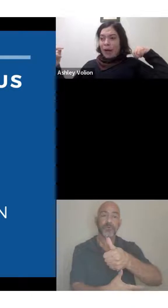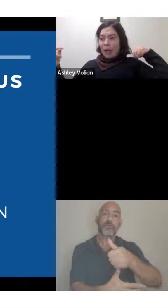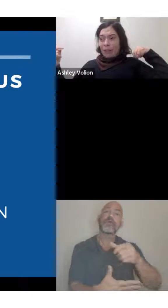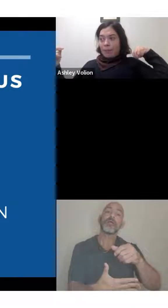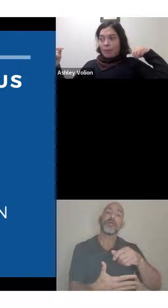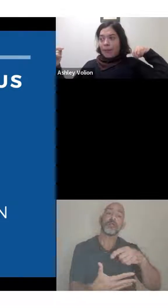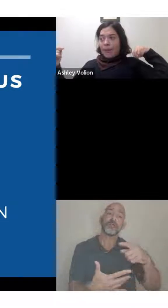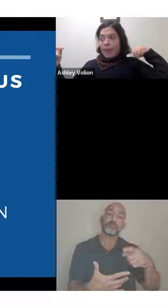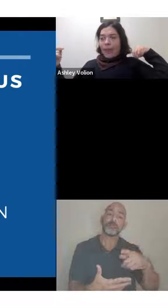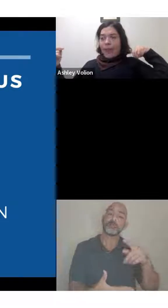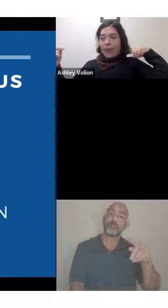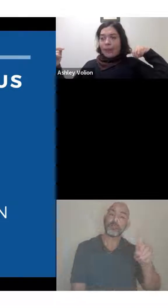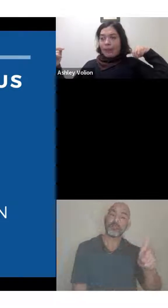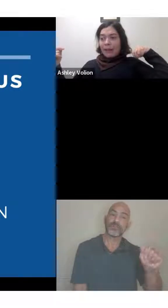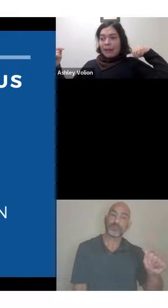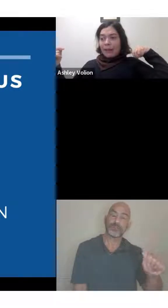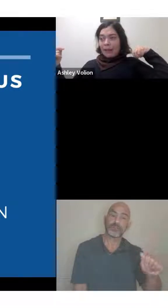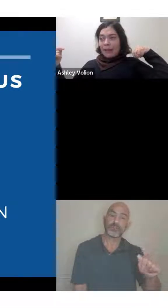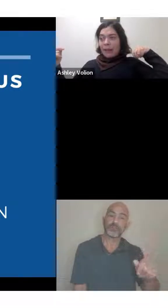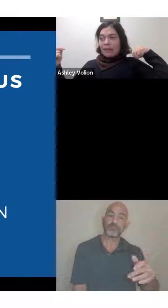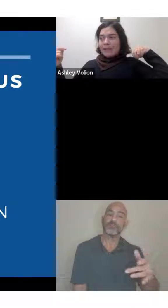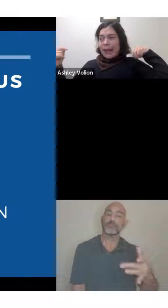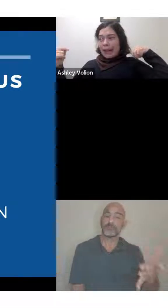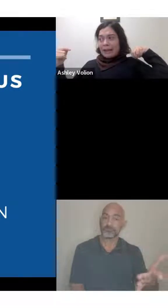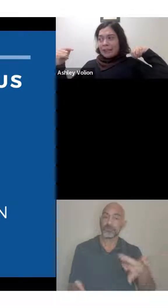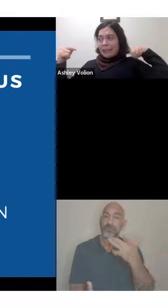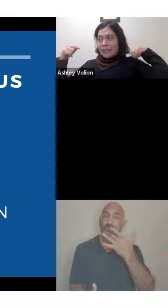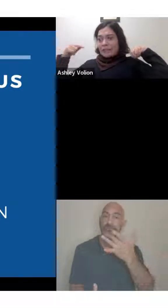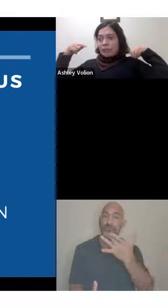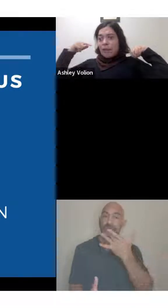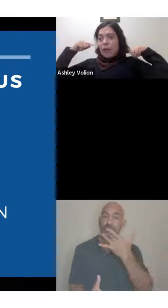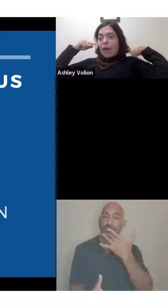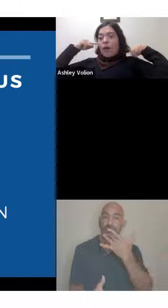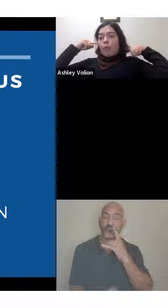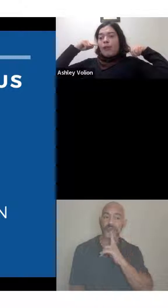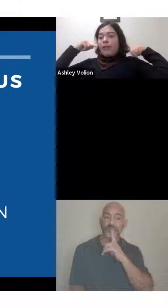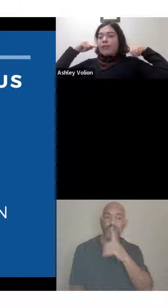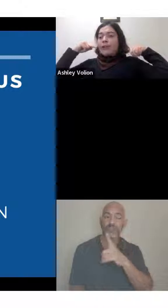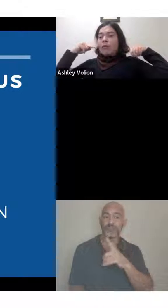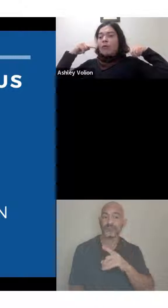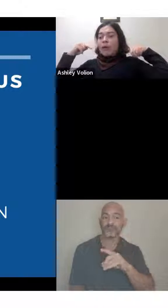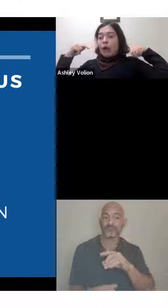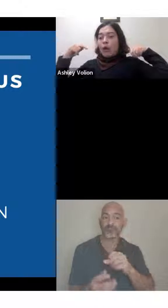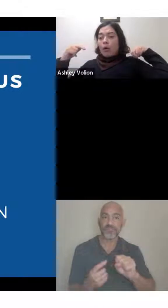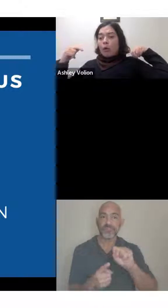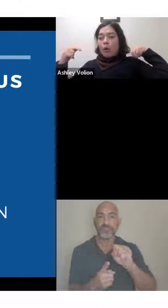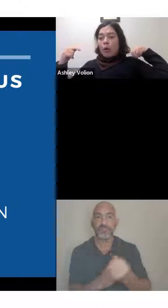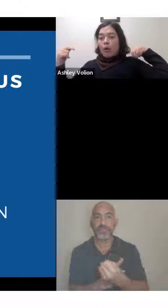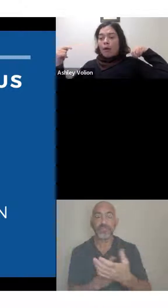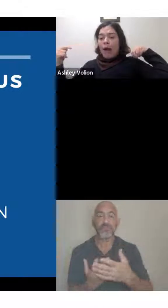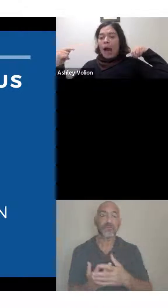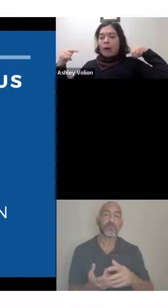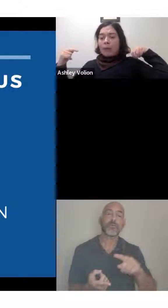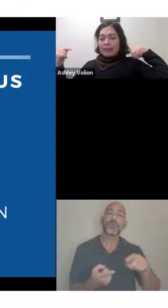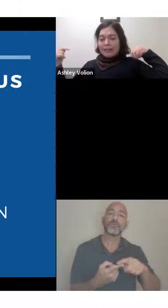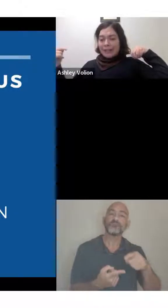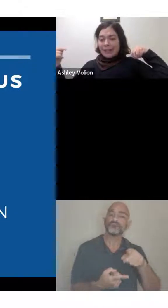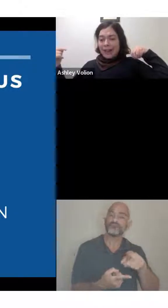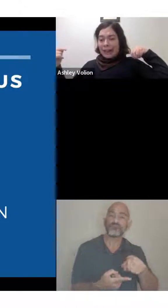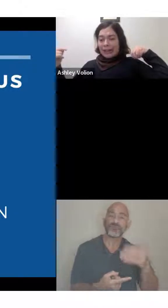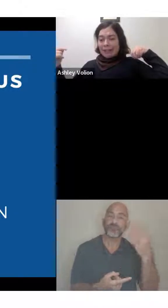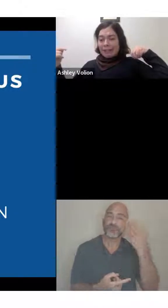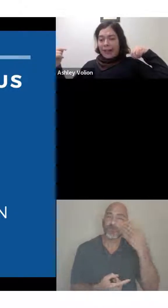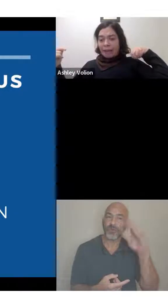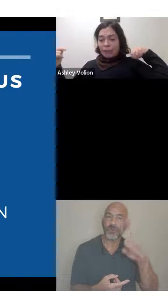in legal settings or just when you don't know how a